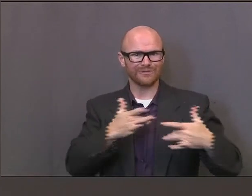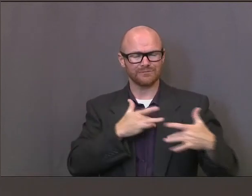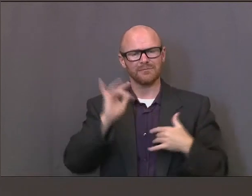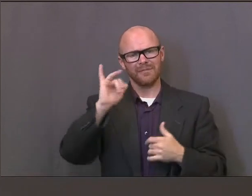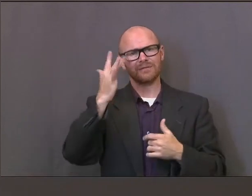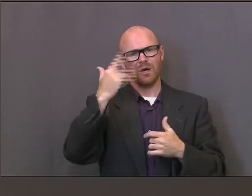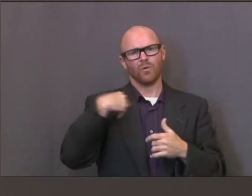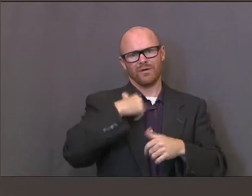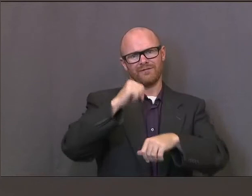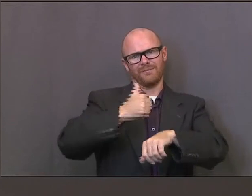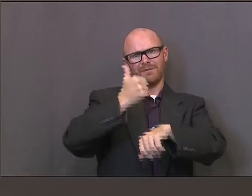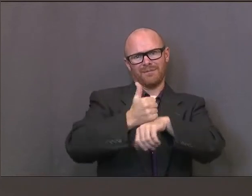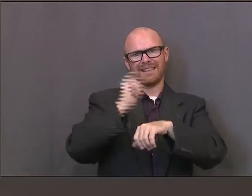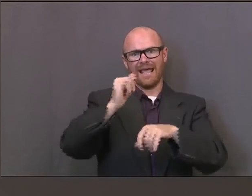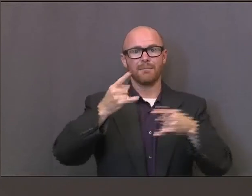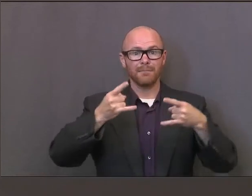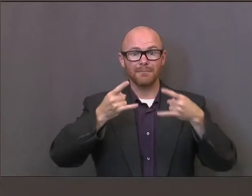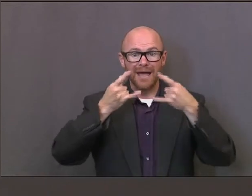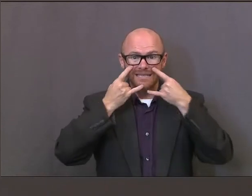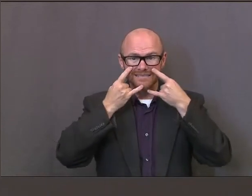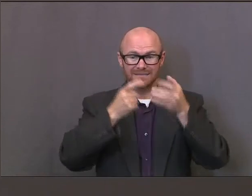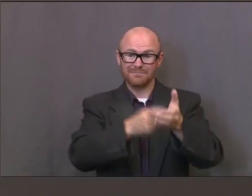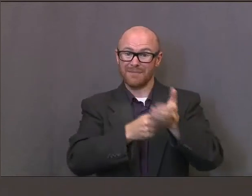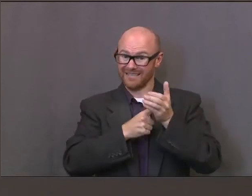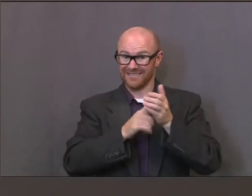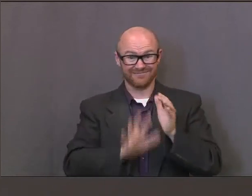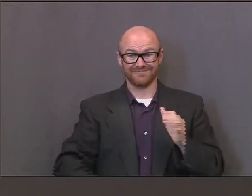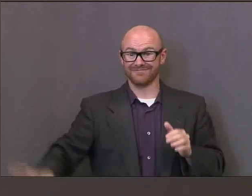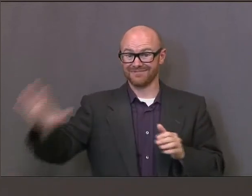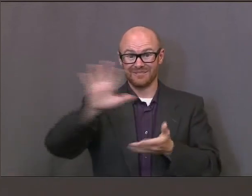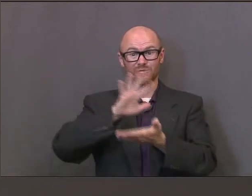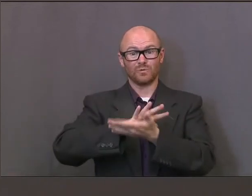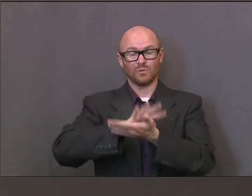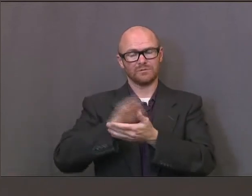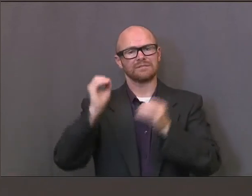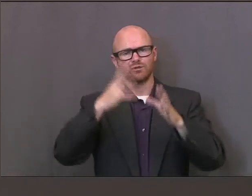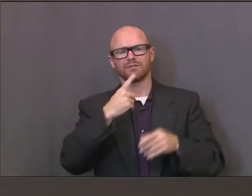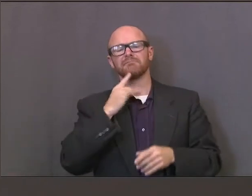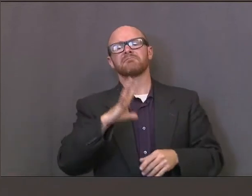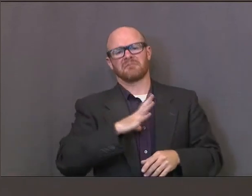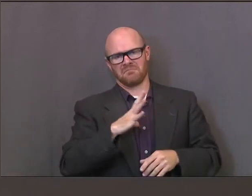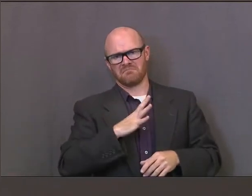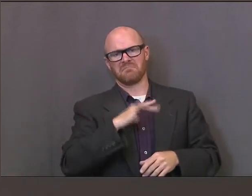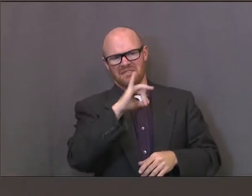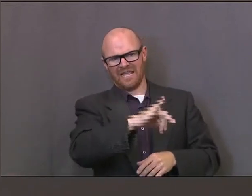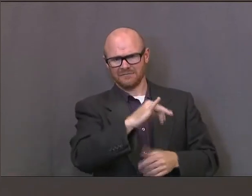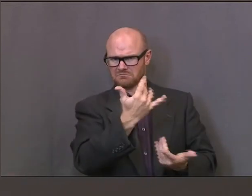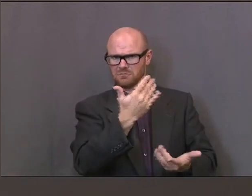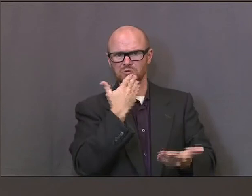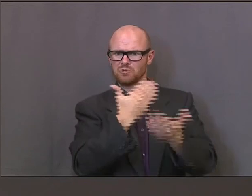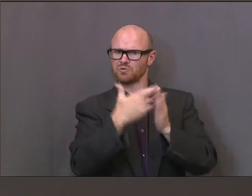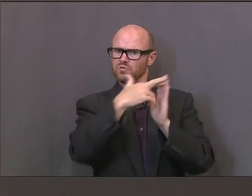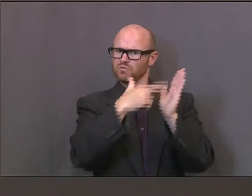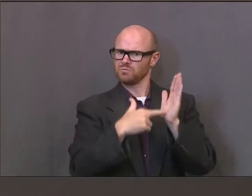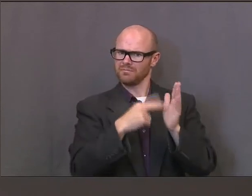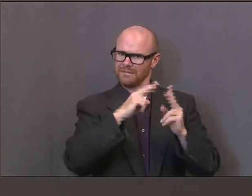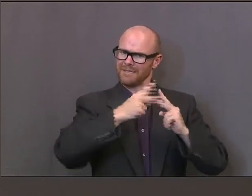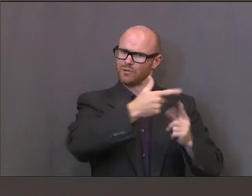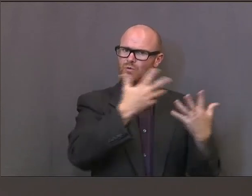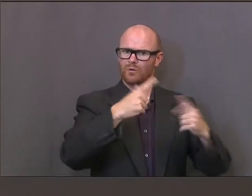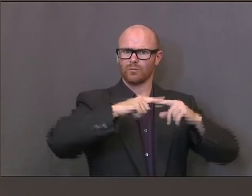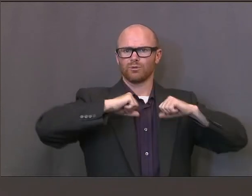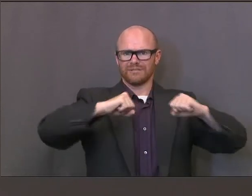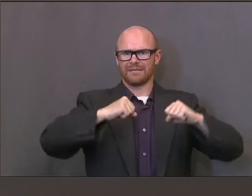why we implemented the mask mandate across the state, so that teachers could feel like we were doing all that we could to protect them. You will see some of these